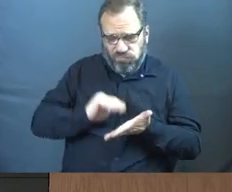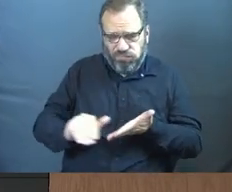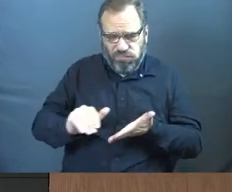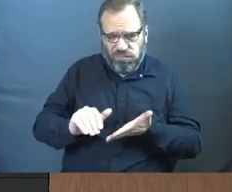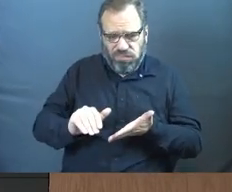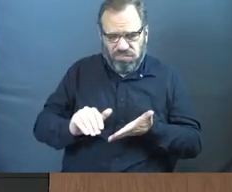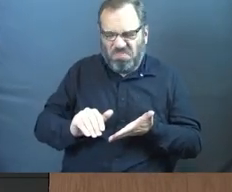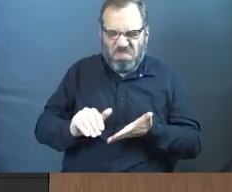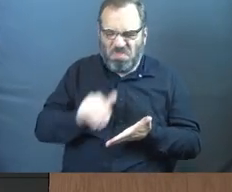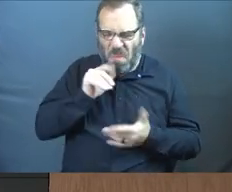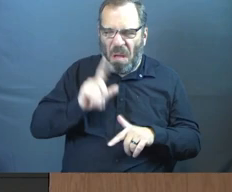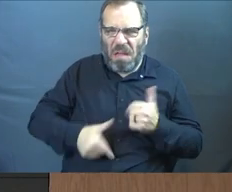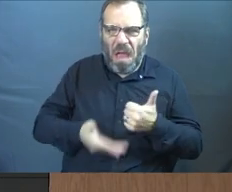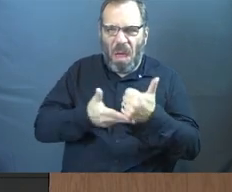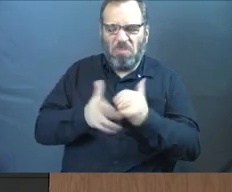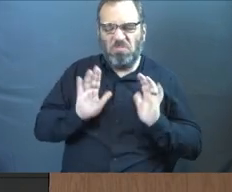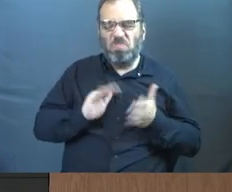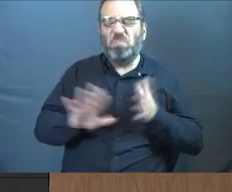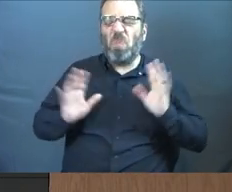helping other people.